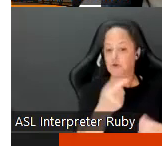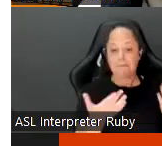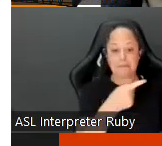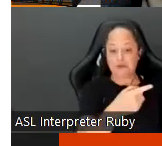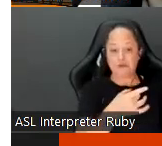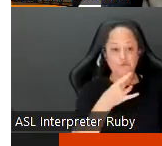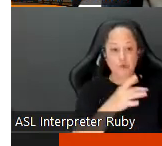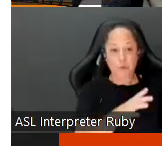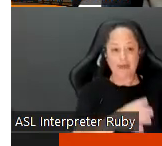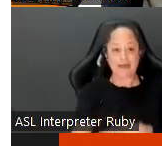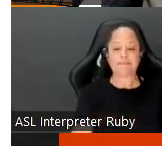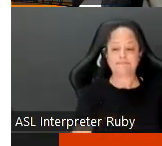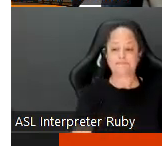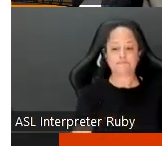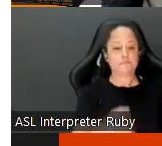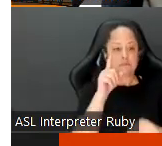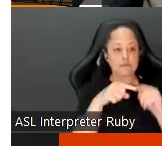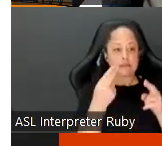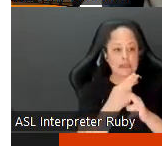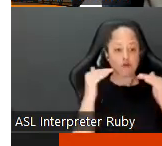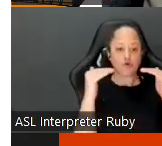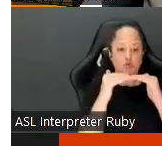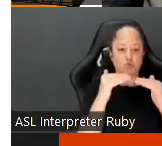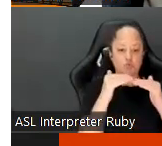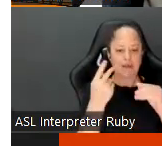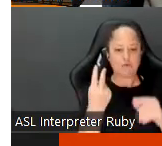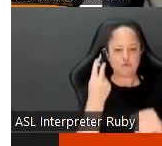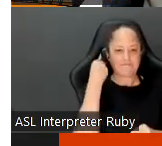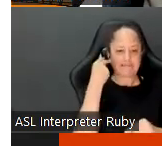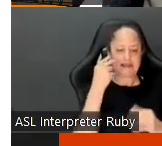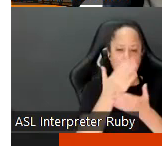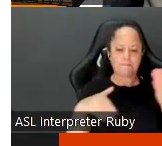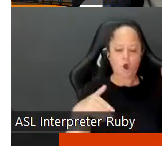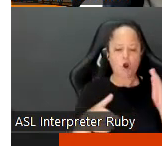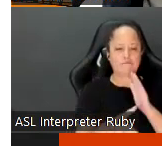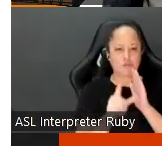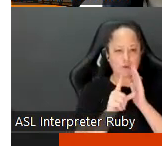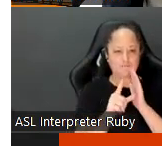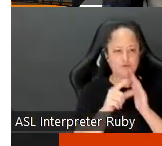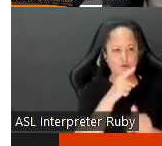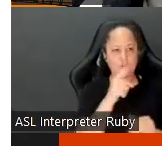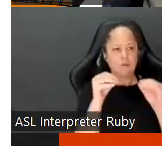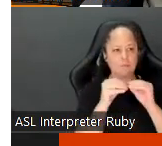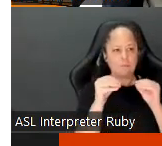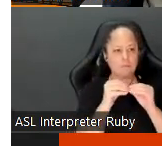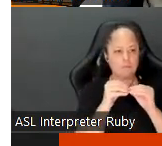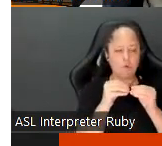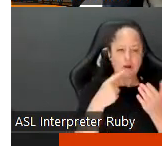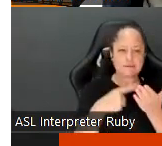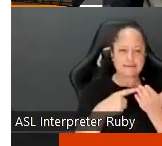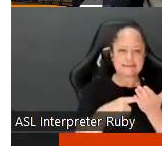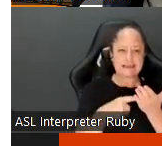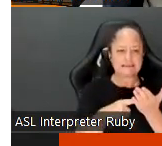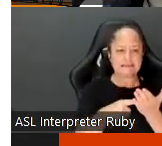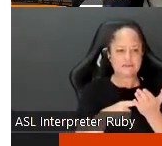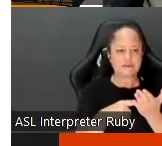all right you may not use the equity reflection as part of the review again uh it's there more to start a discussion um